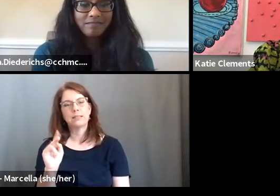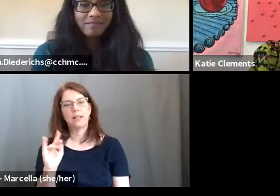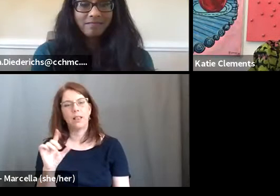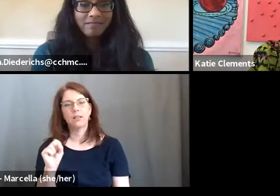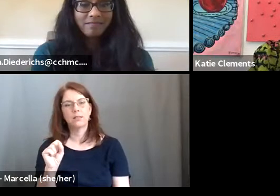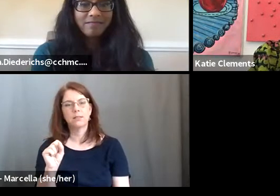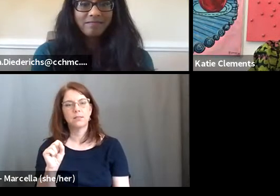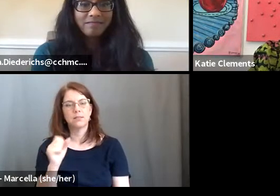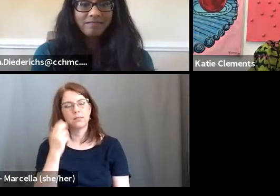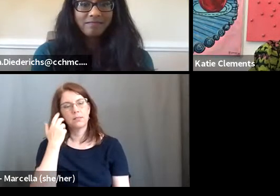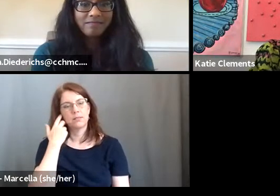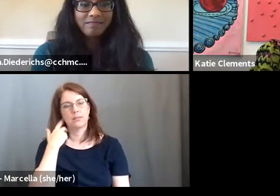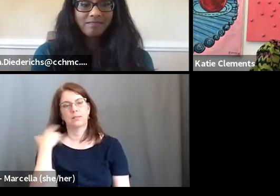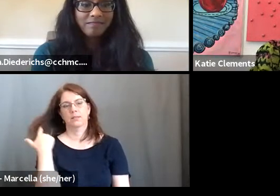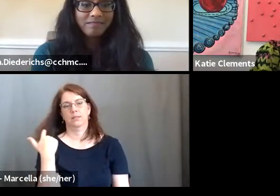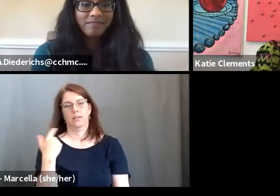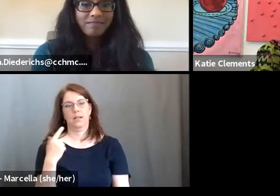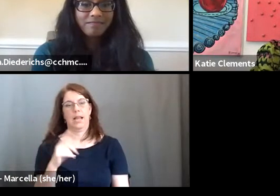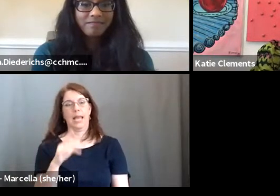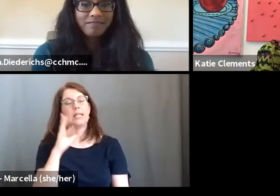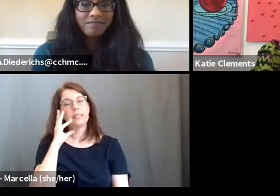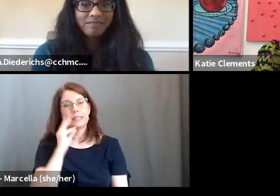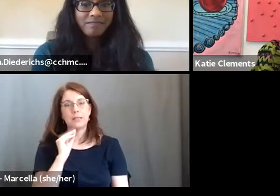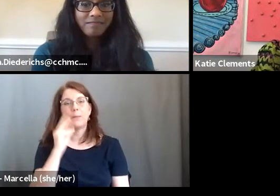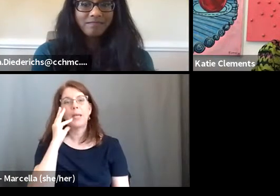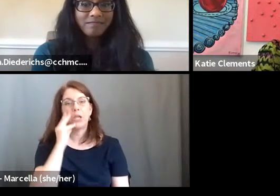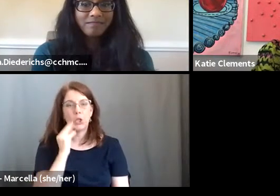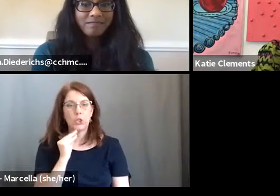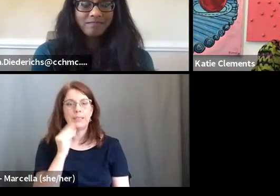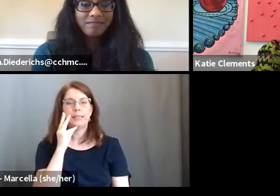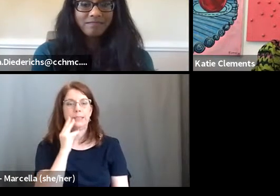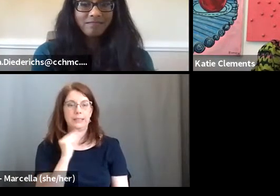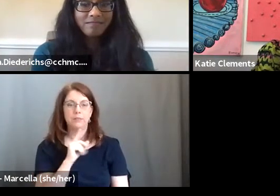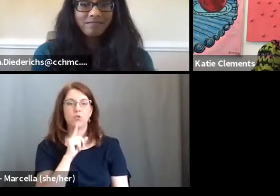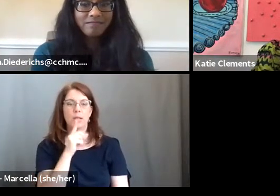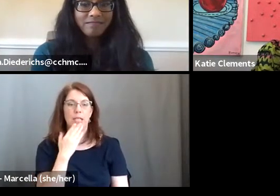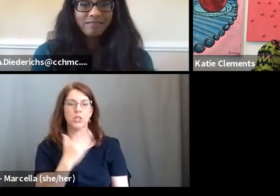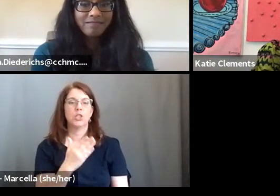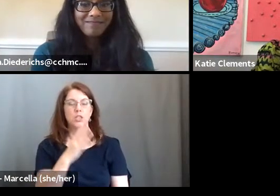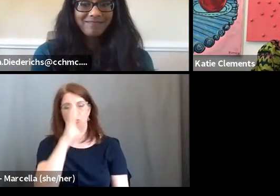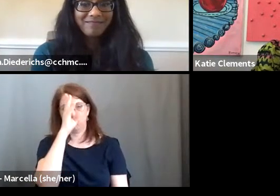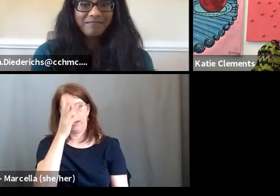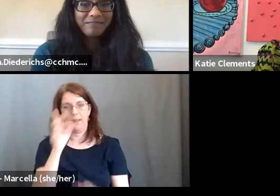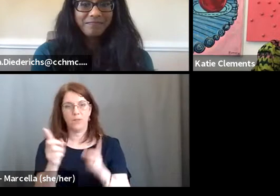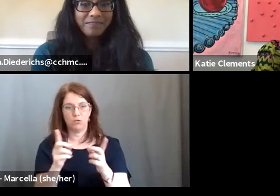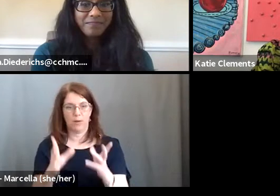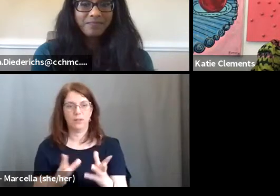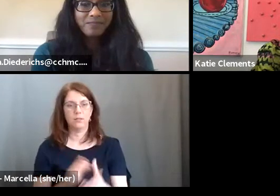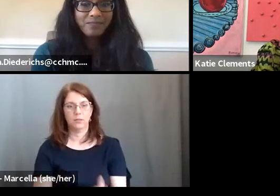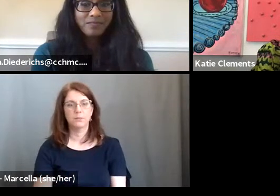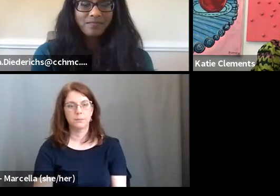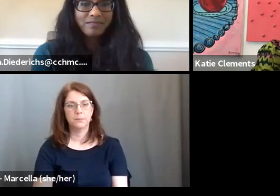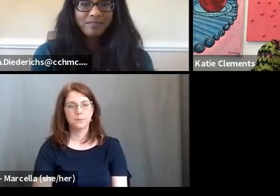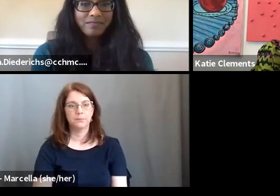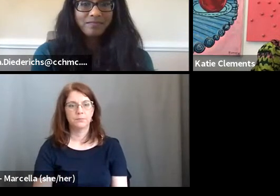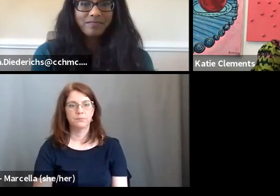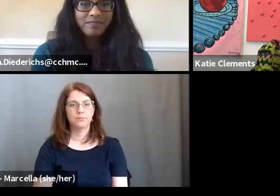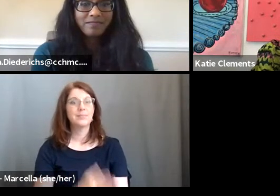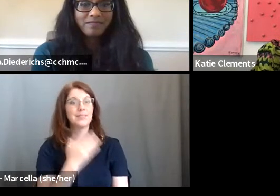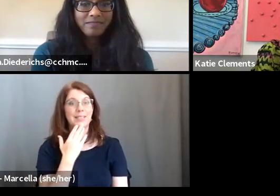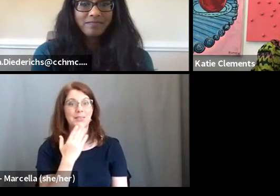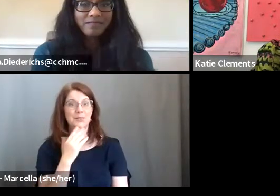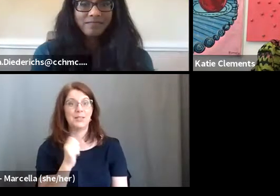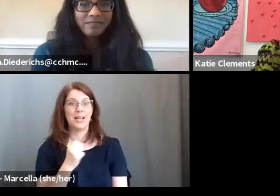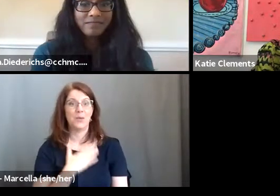sure in its experience, a really good creative director, reliable. I appreciate it. Yeah.